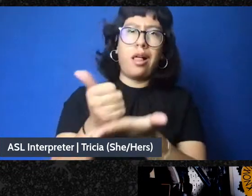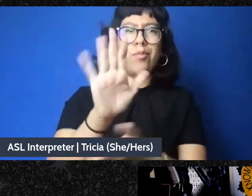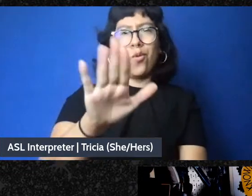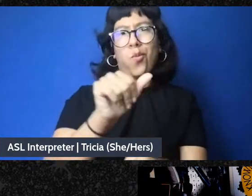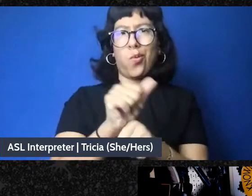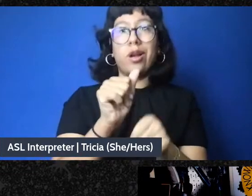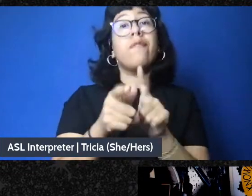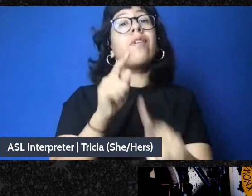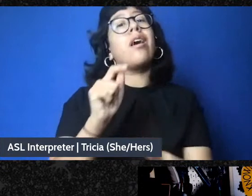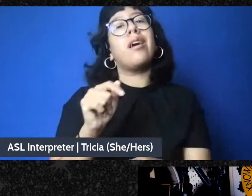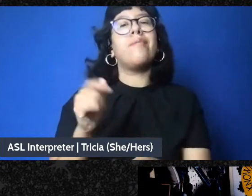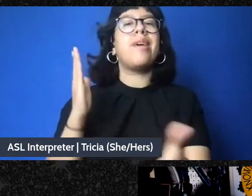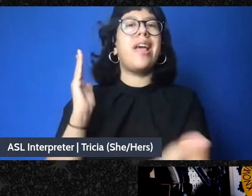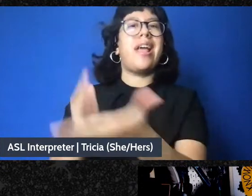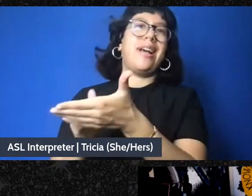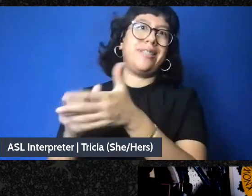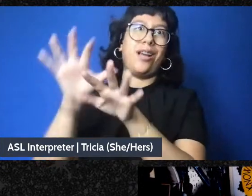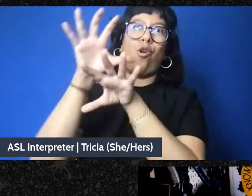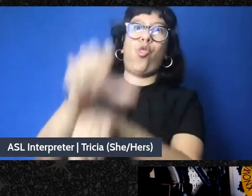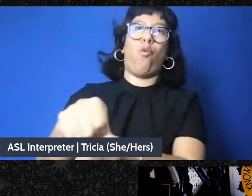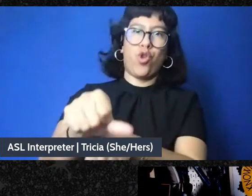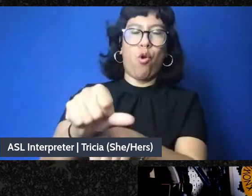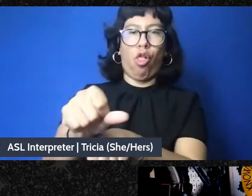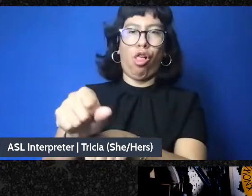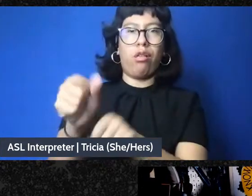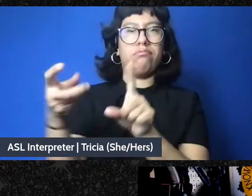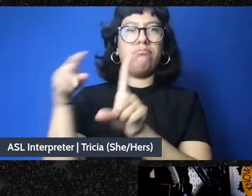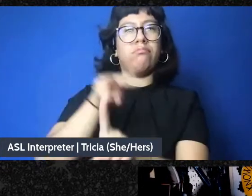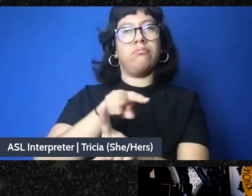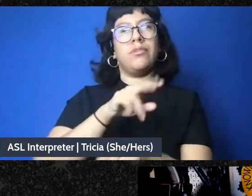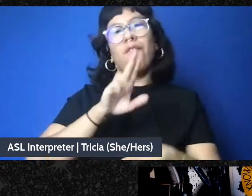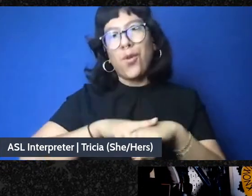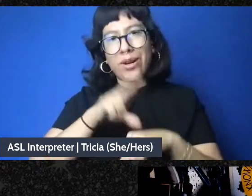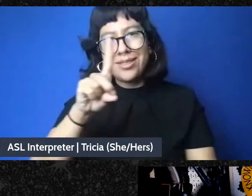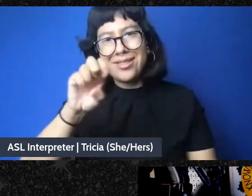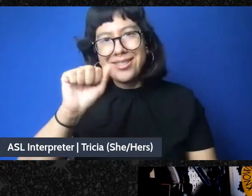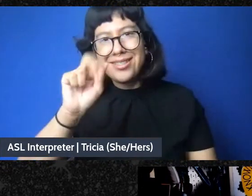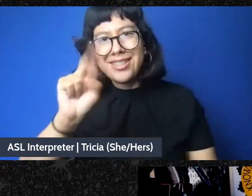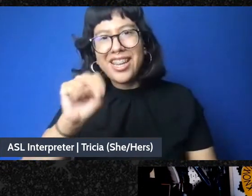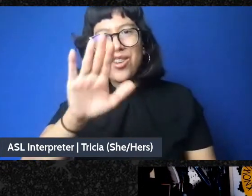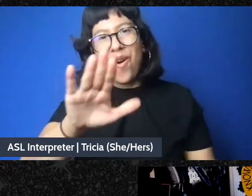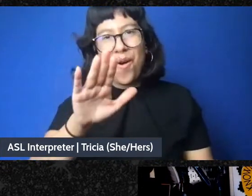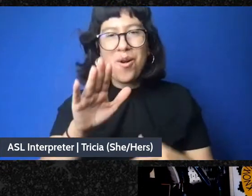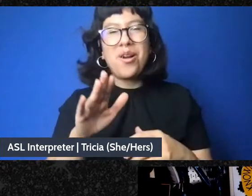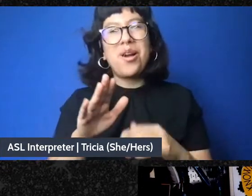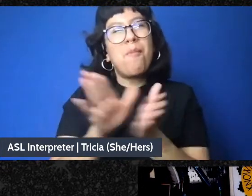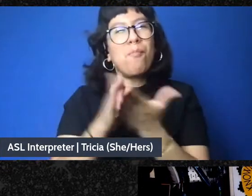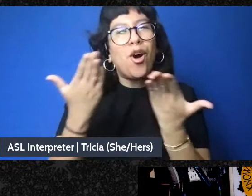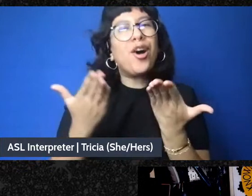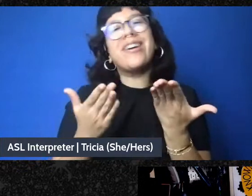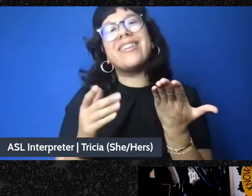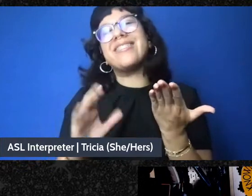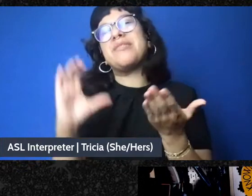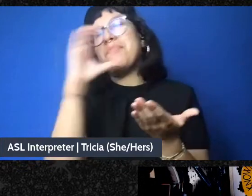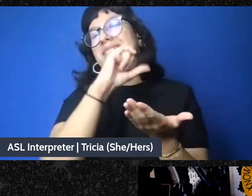from an anti-colonial position, which, of course, Dean, that's where your book is a little deficient, but that's another story.